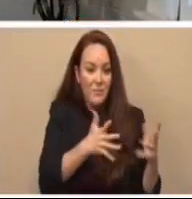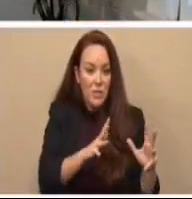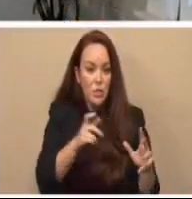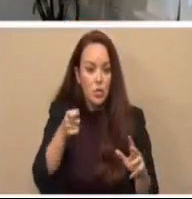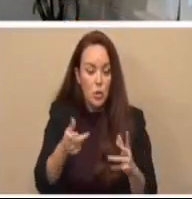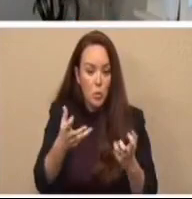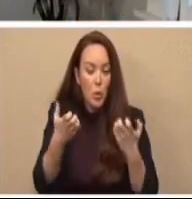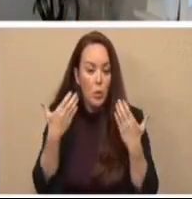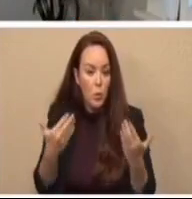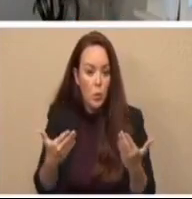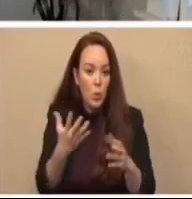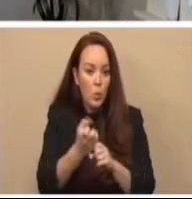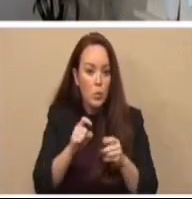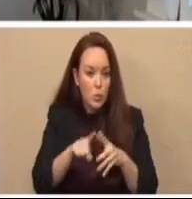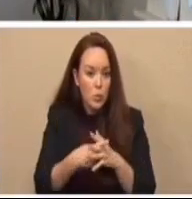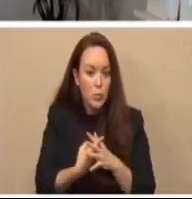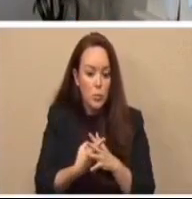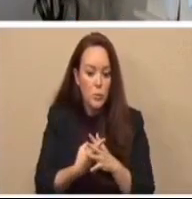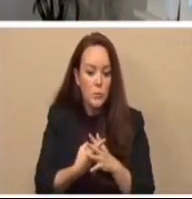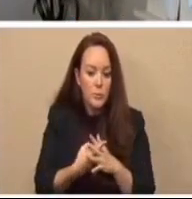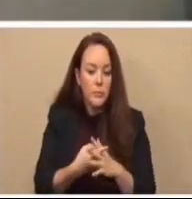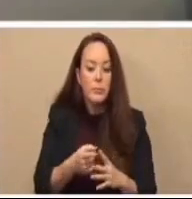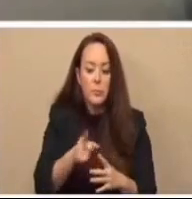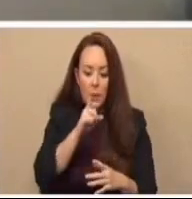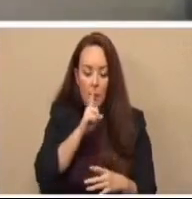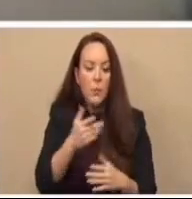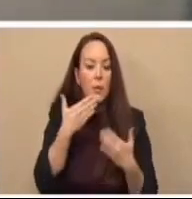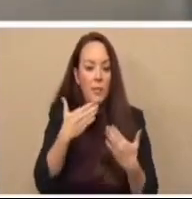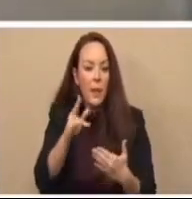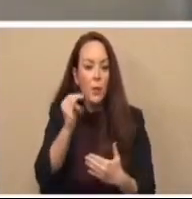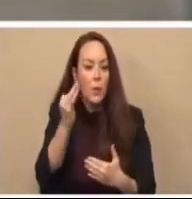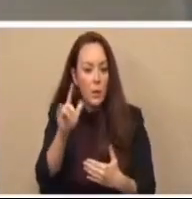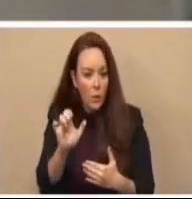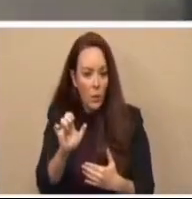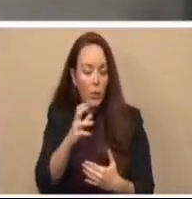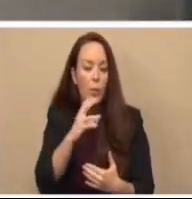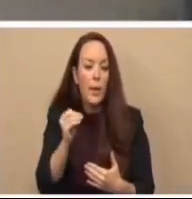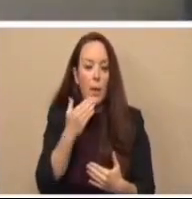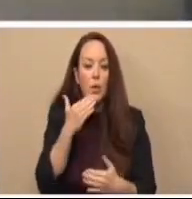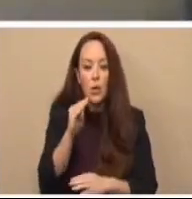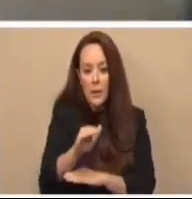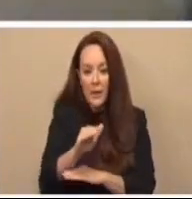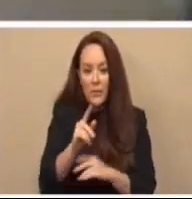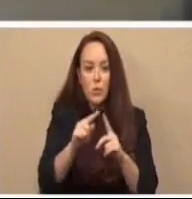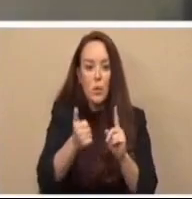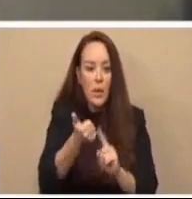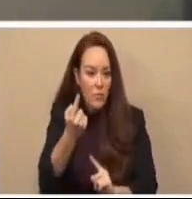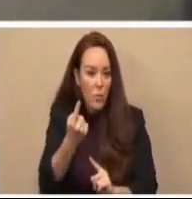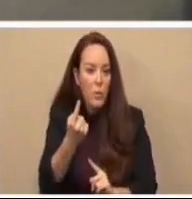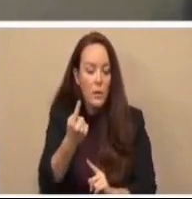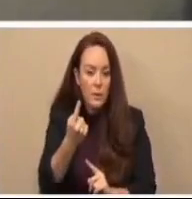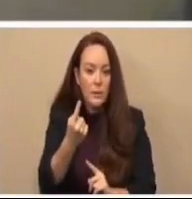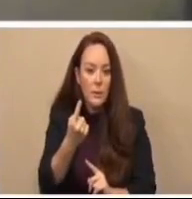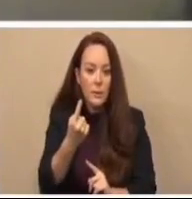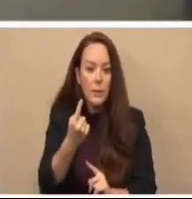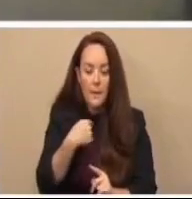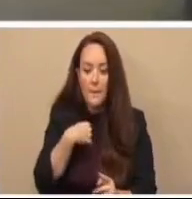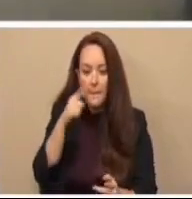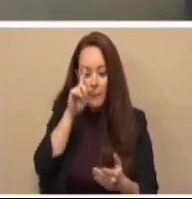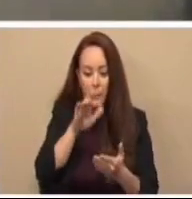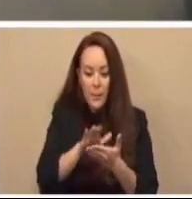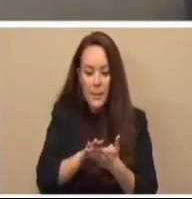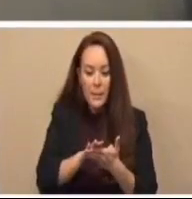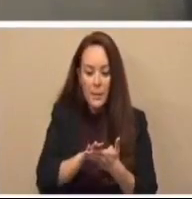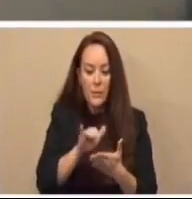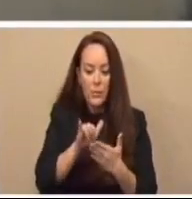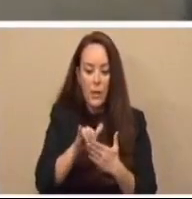Judge, would you like to go ahead and get us started? Absolutely. Thank you, Nicole. And good evening to everyone. I believe